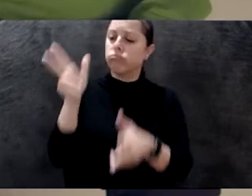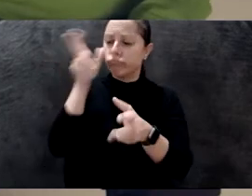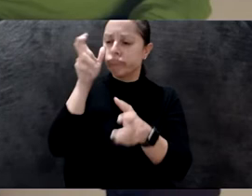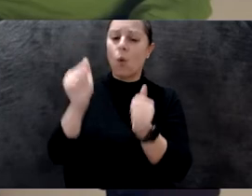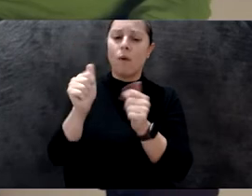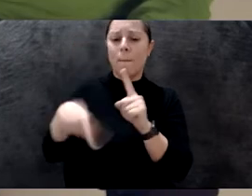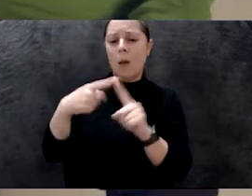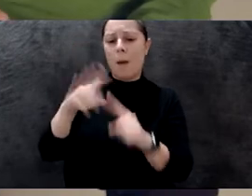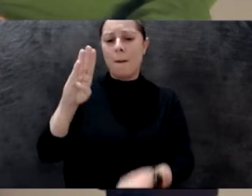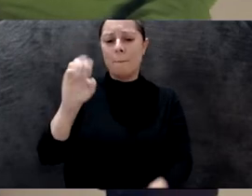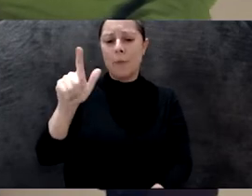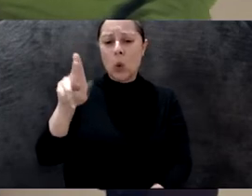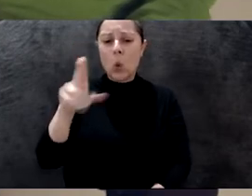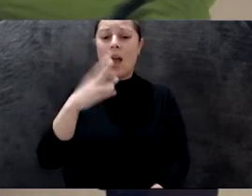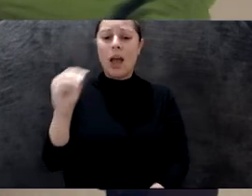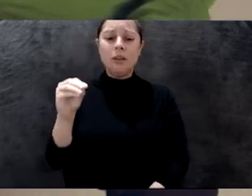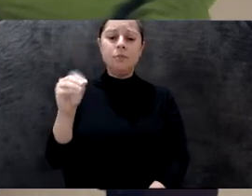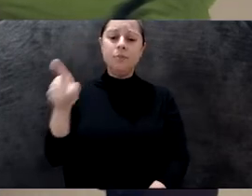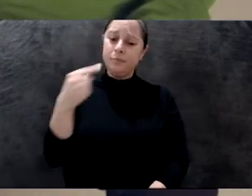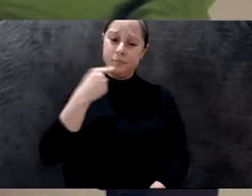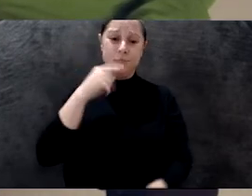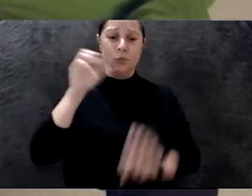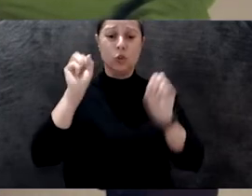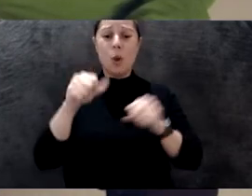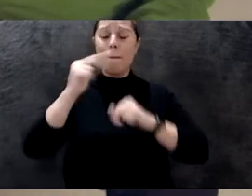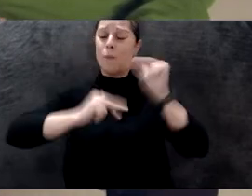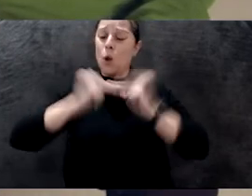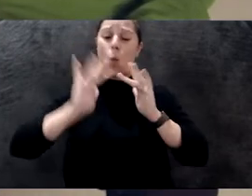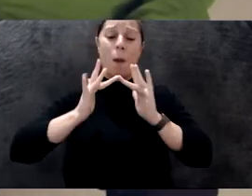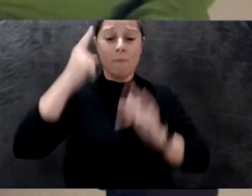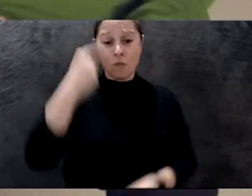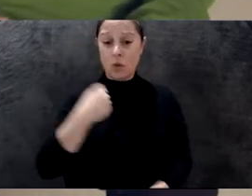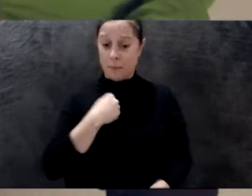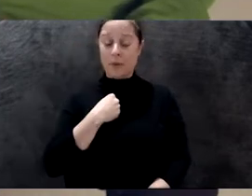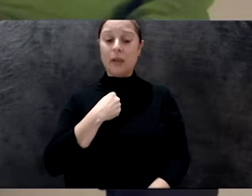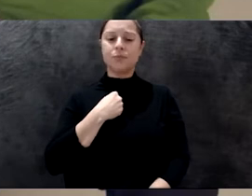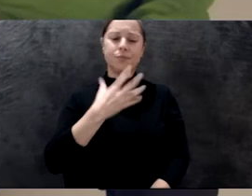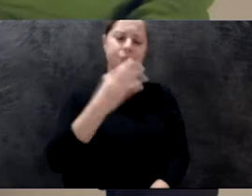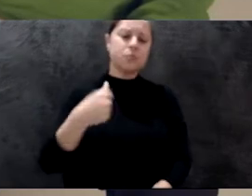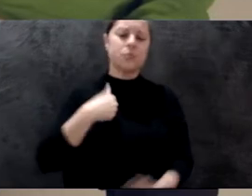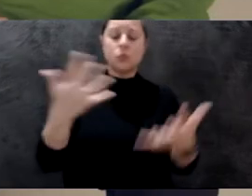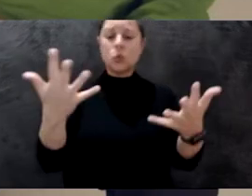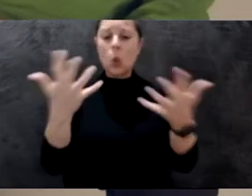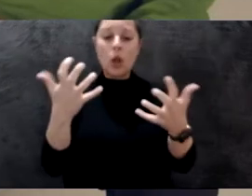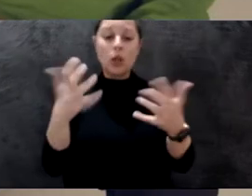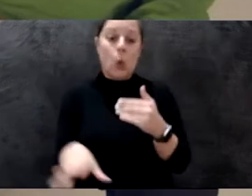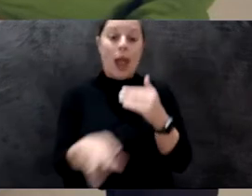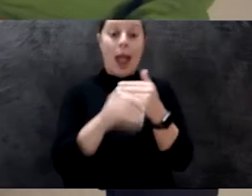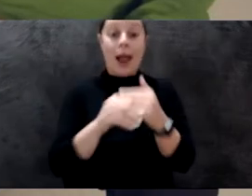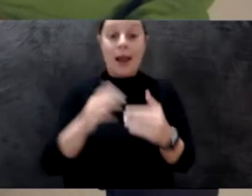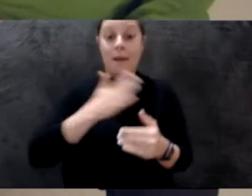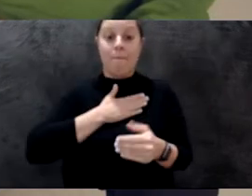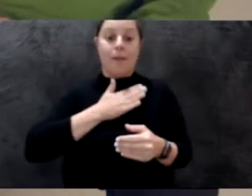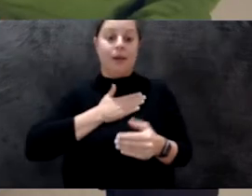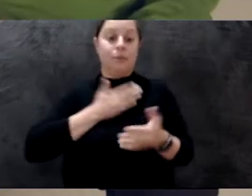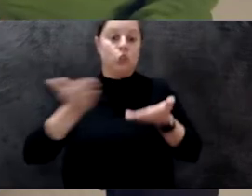service, Spider Diviner, to the rest of the world. I mean, the approach came completely different. I mean, I was kind of making a service